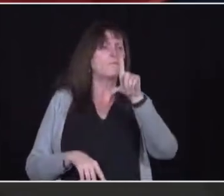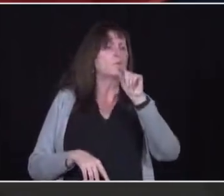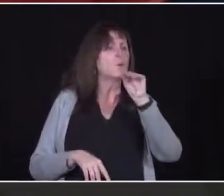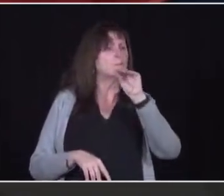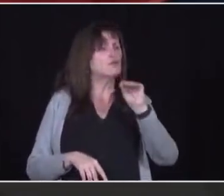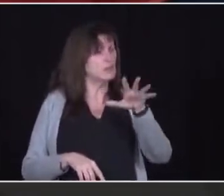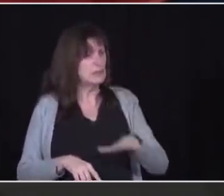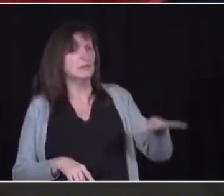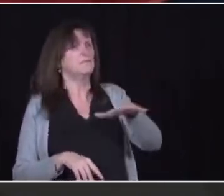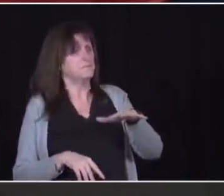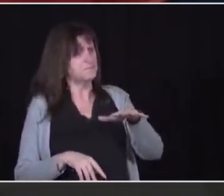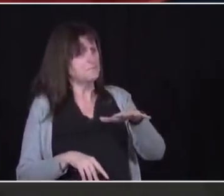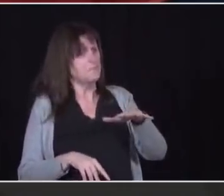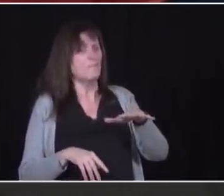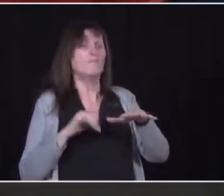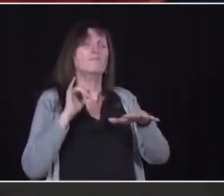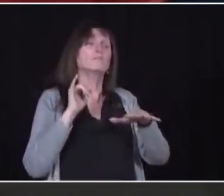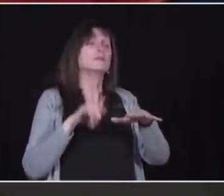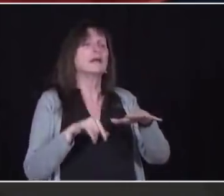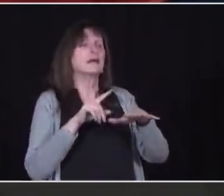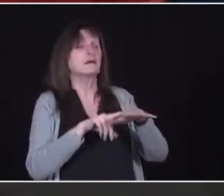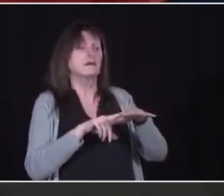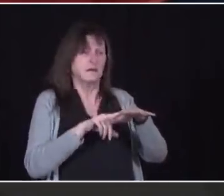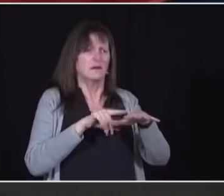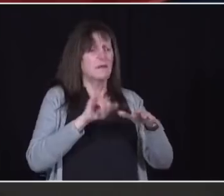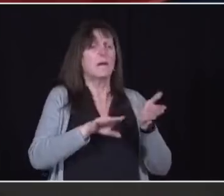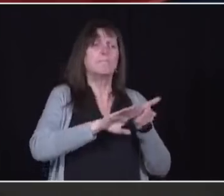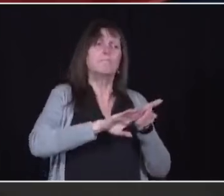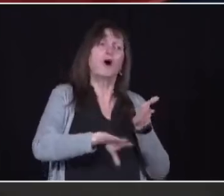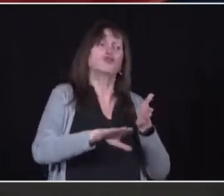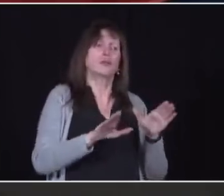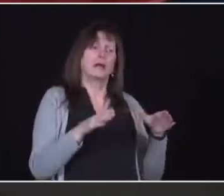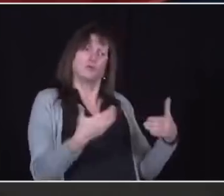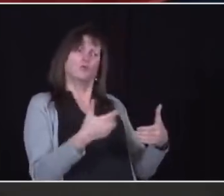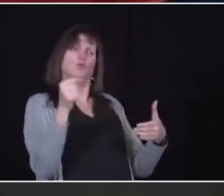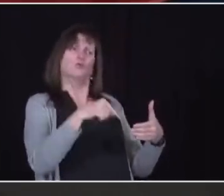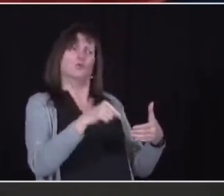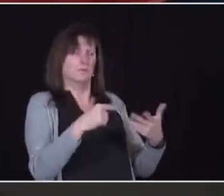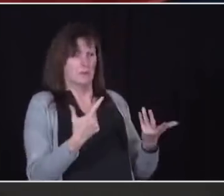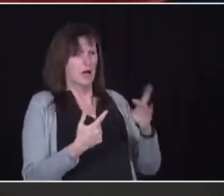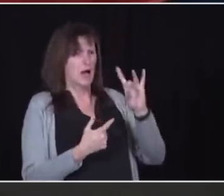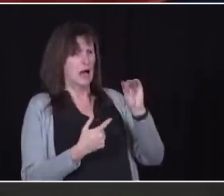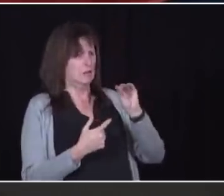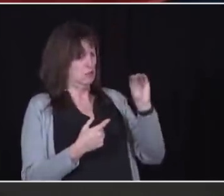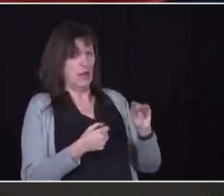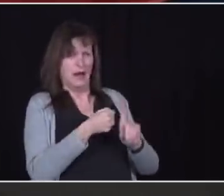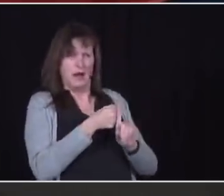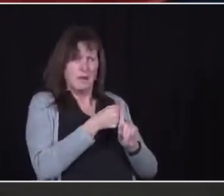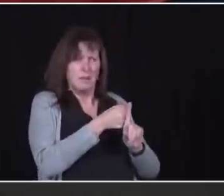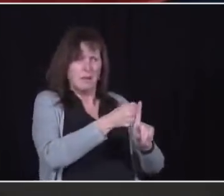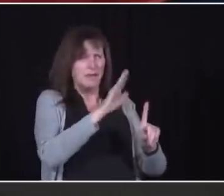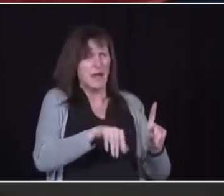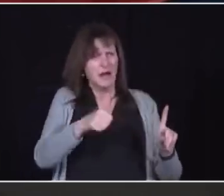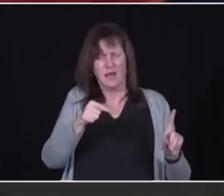cases right now. We need to use the limited vaccines we have to focus on the inferno.